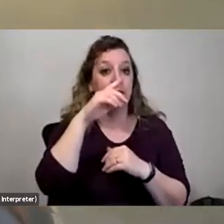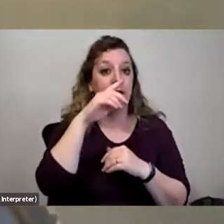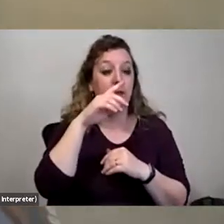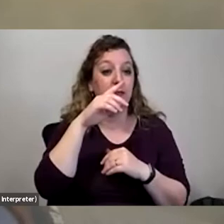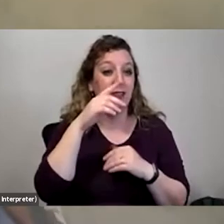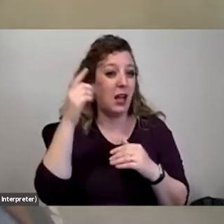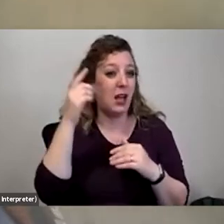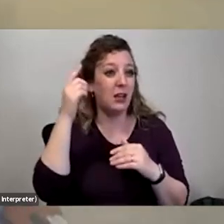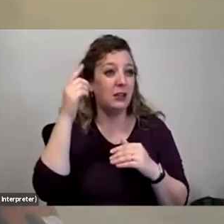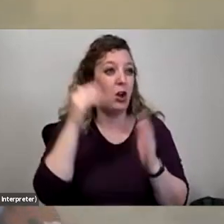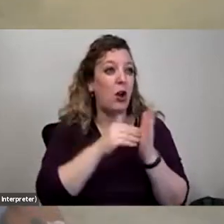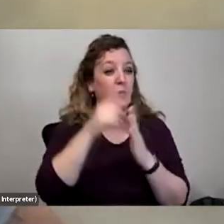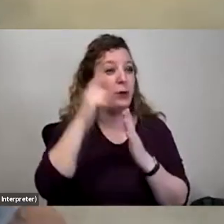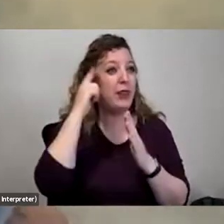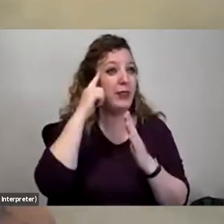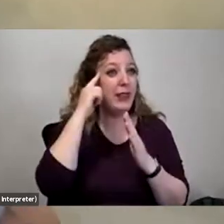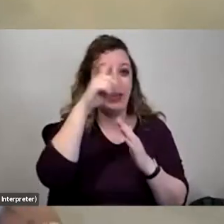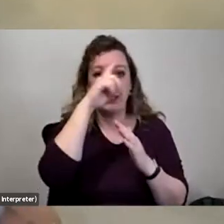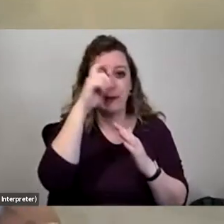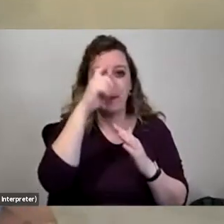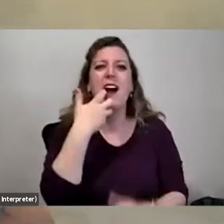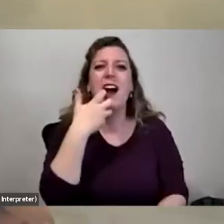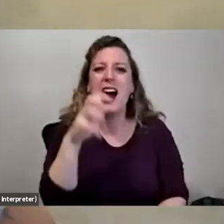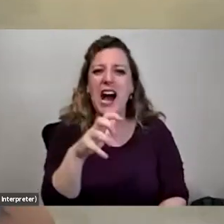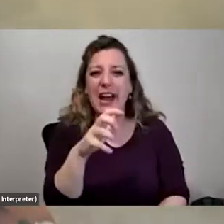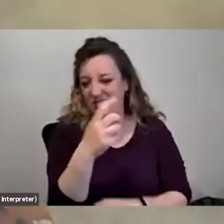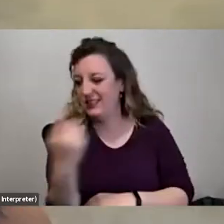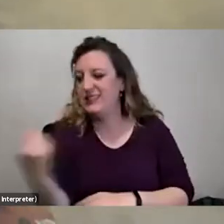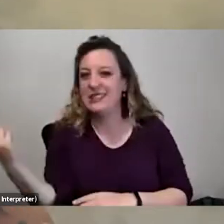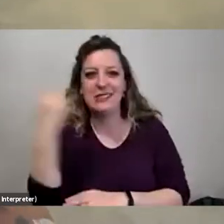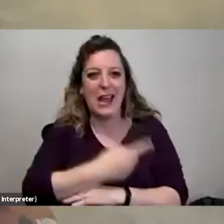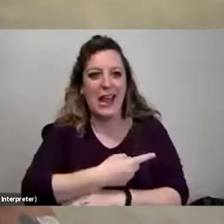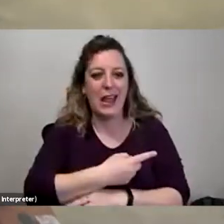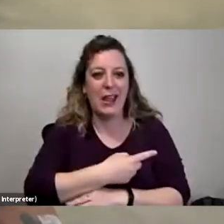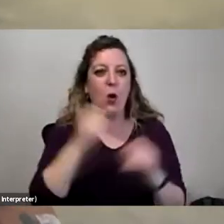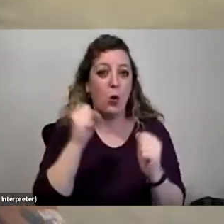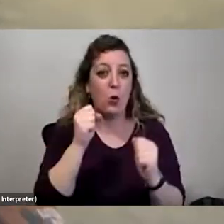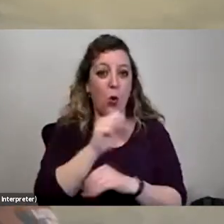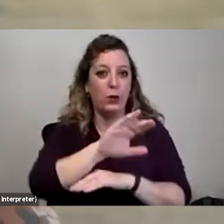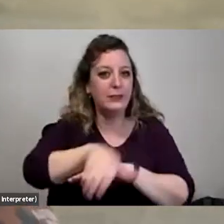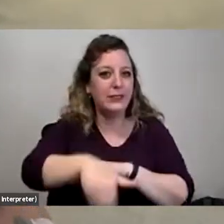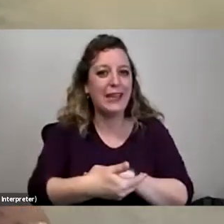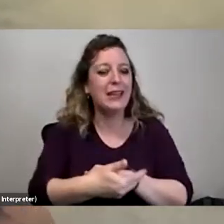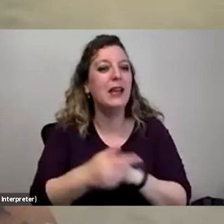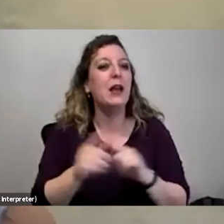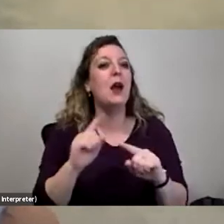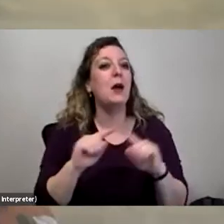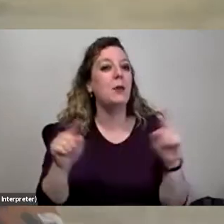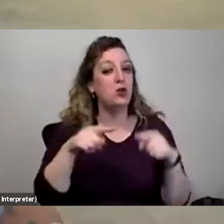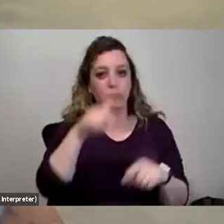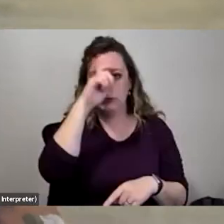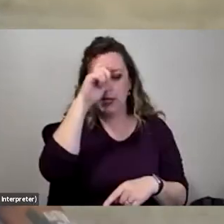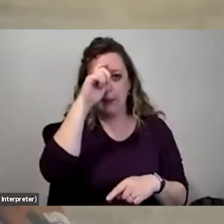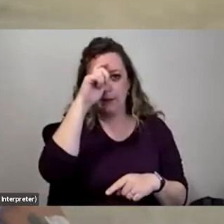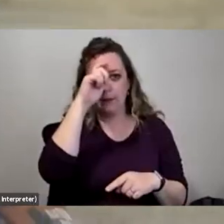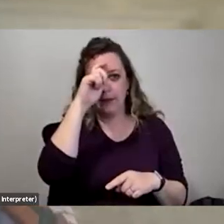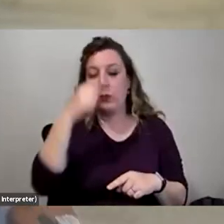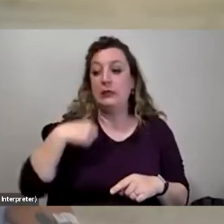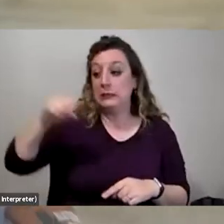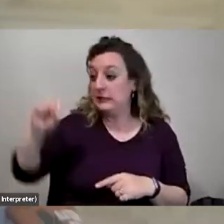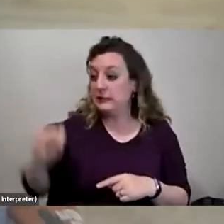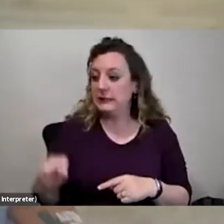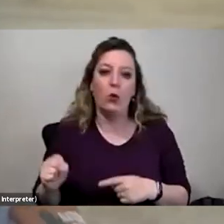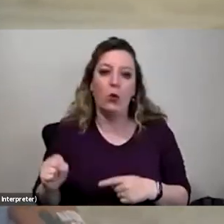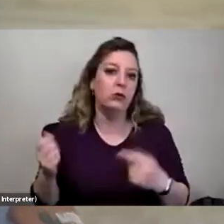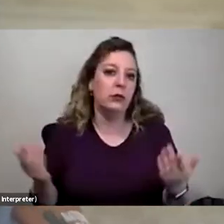often we think about deserts as being really hot during the day and really cold at night. But in the summer, we are so far south here that in